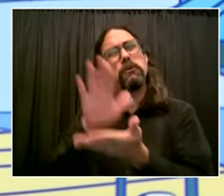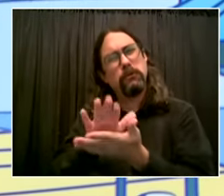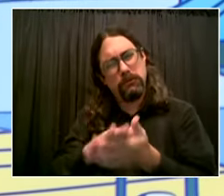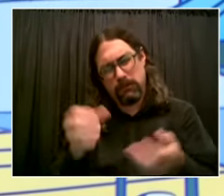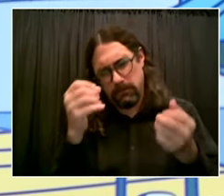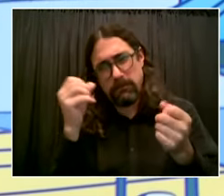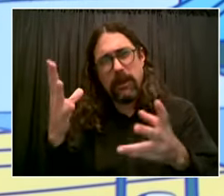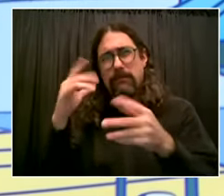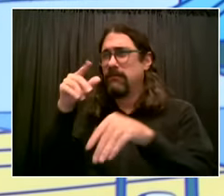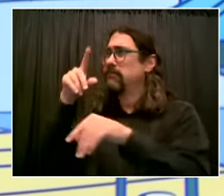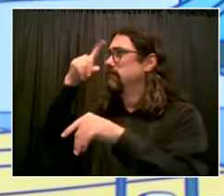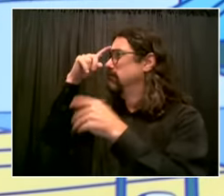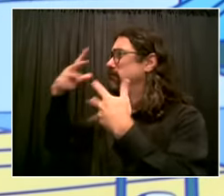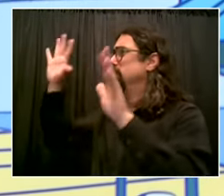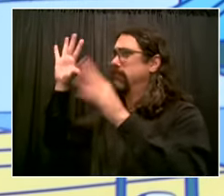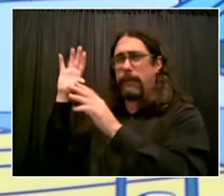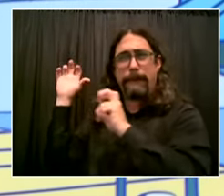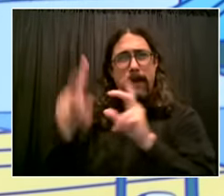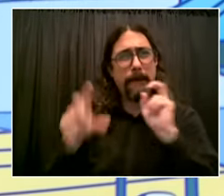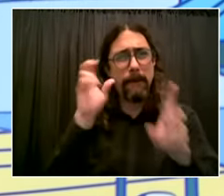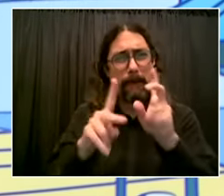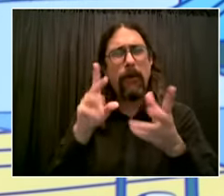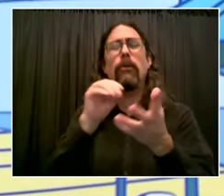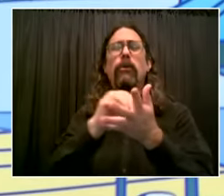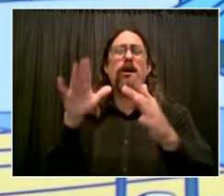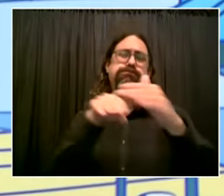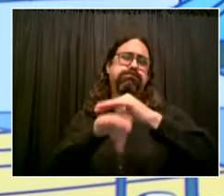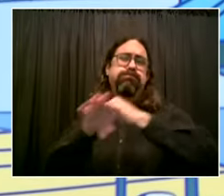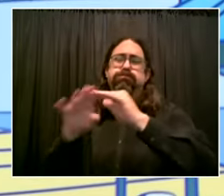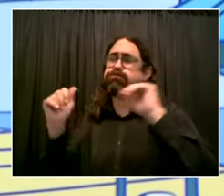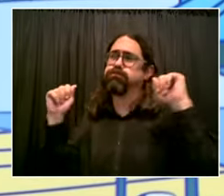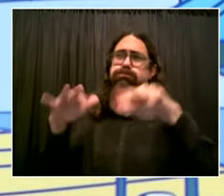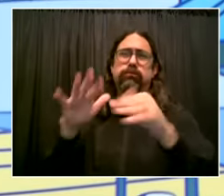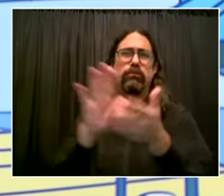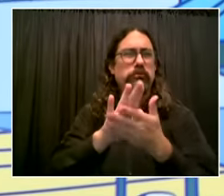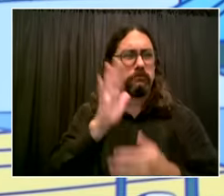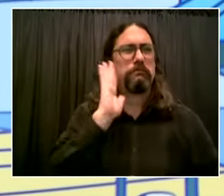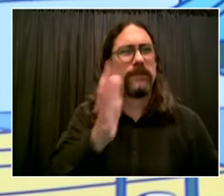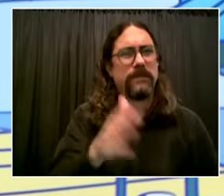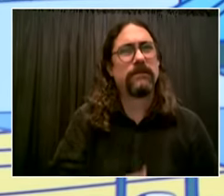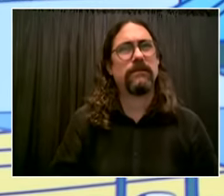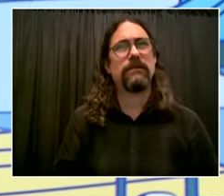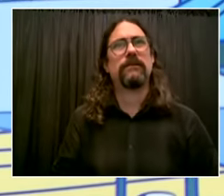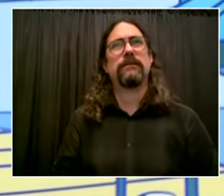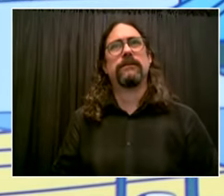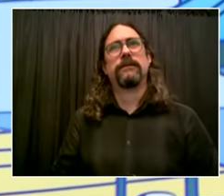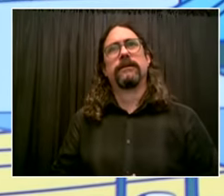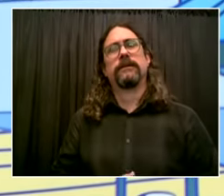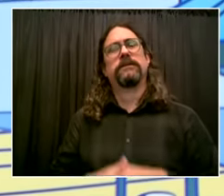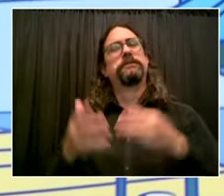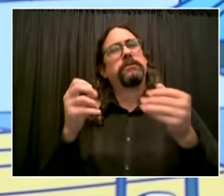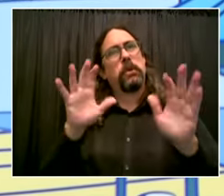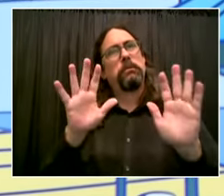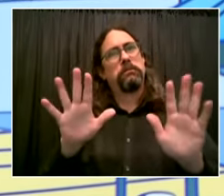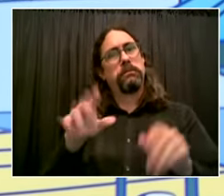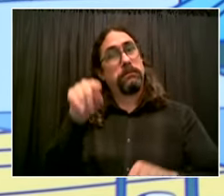believe in that's still many weeks away the next is joe annuda from politica